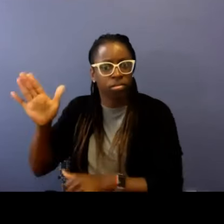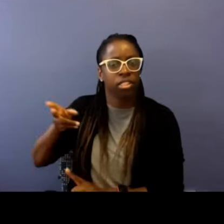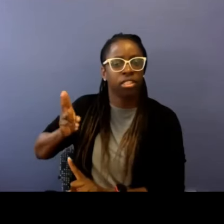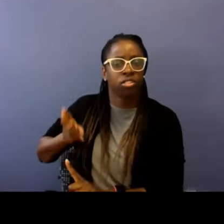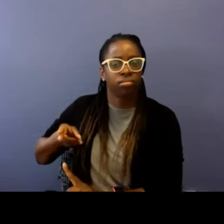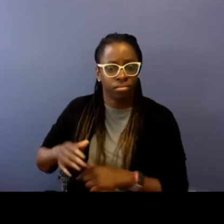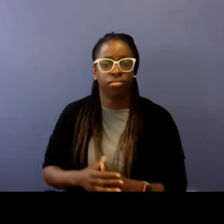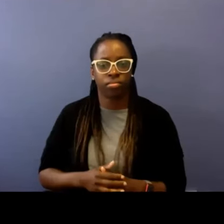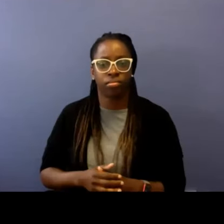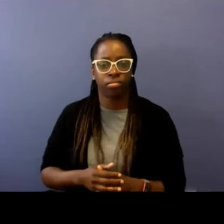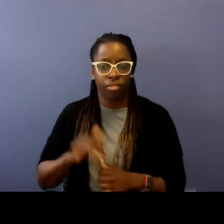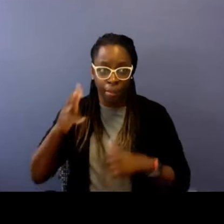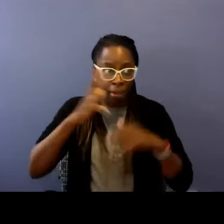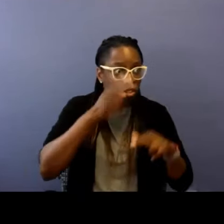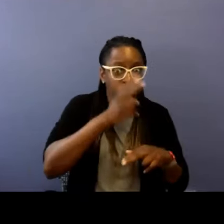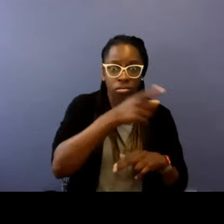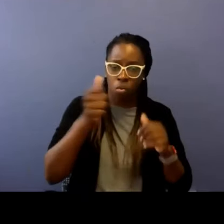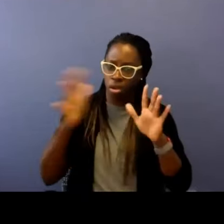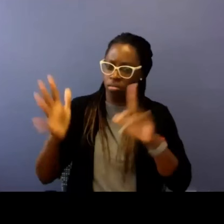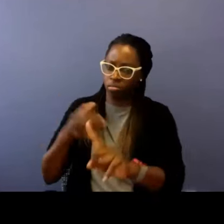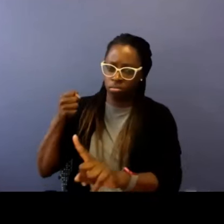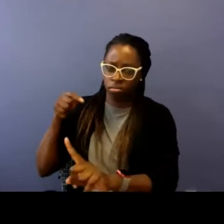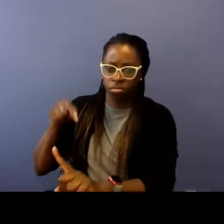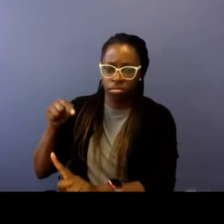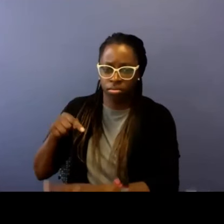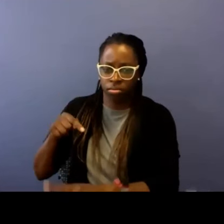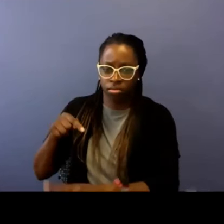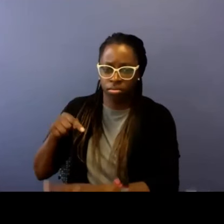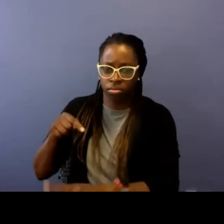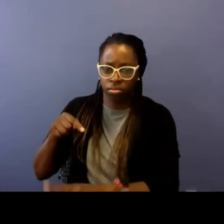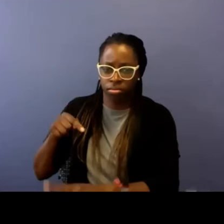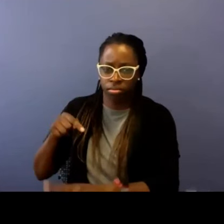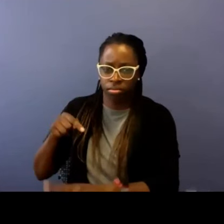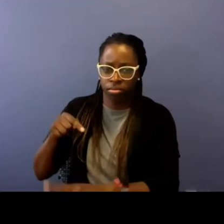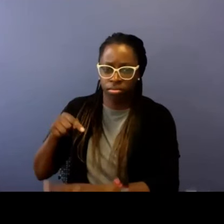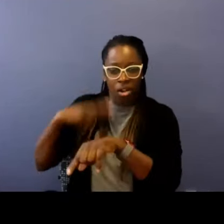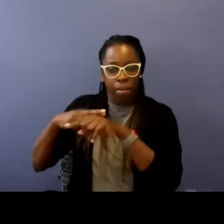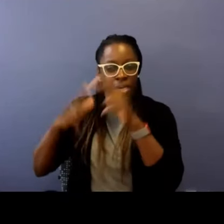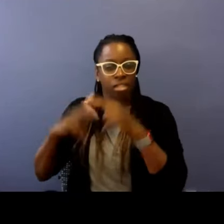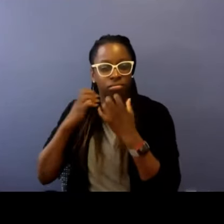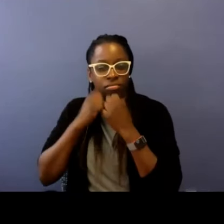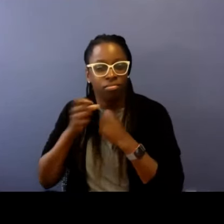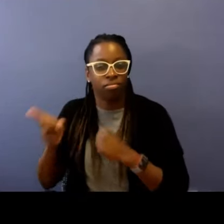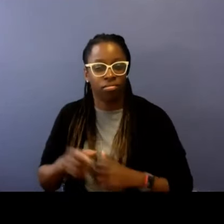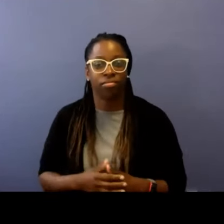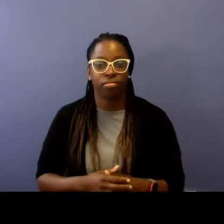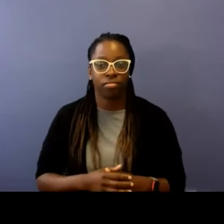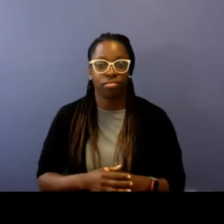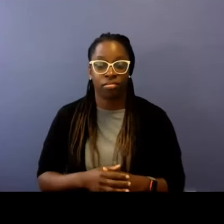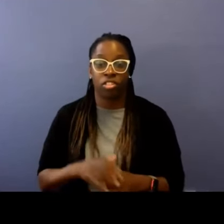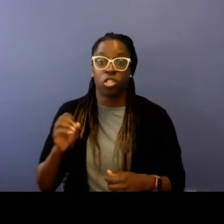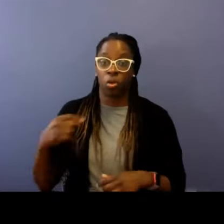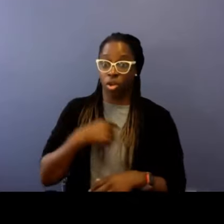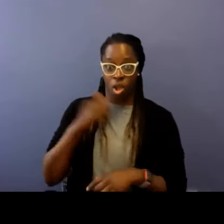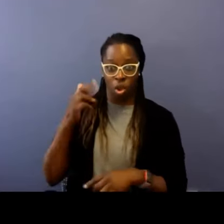compliance with historical buildings without taking away the historical nature of the